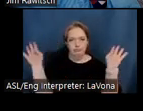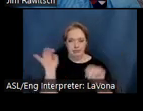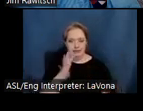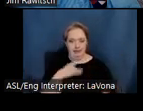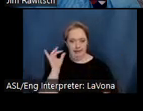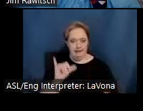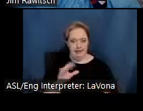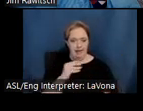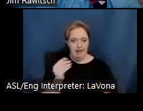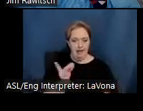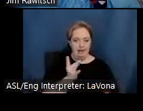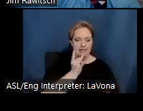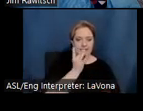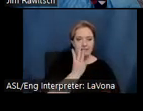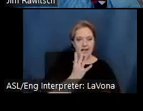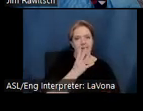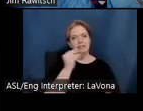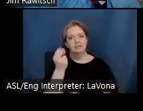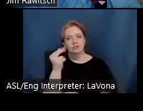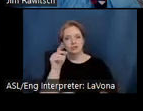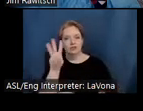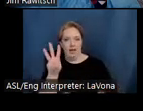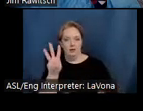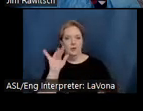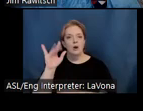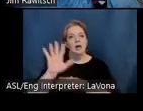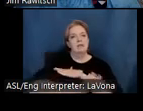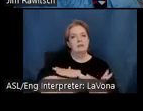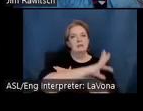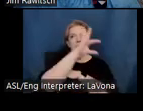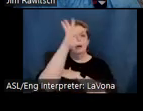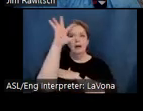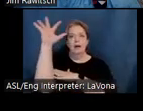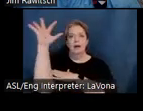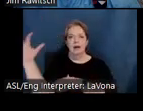interplay of light and shadows as the sun moved across a sculpted surface.